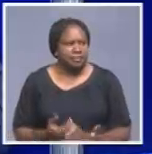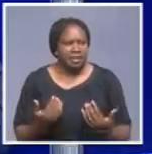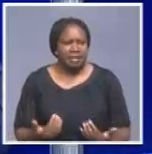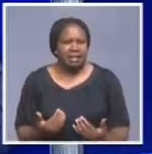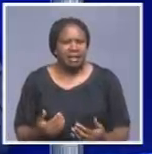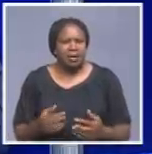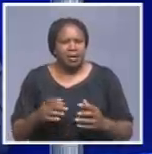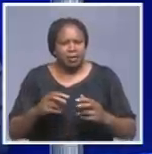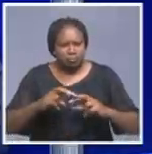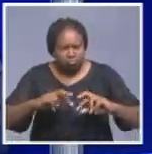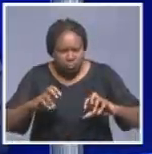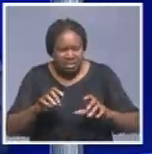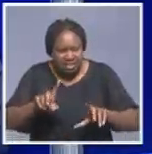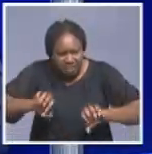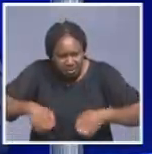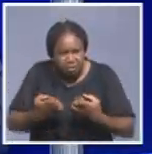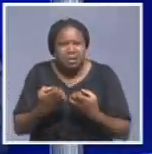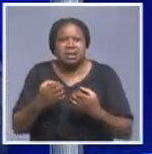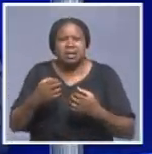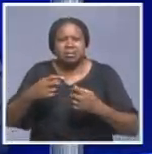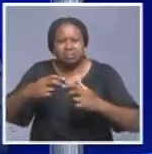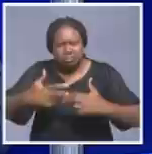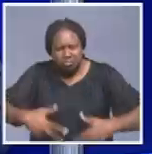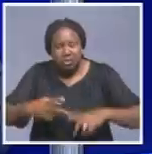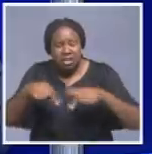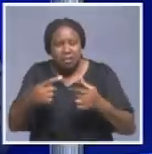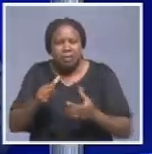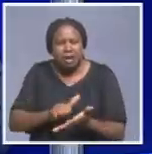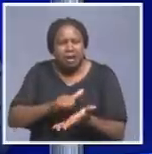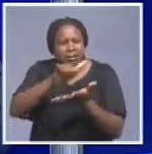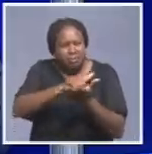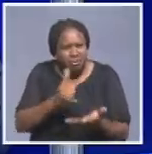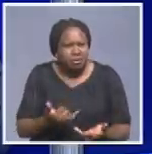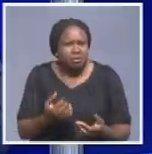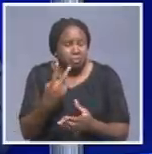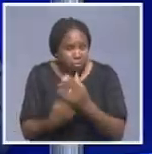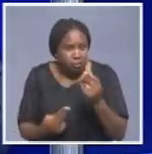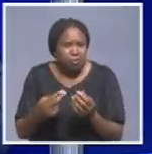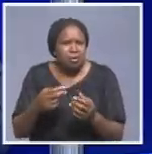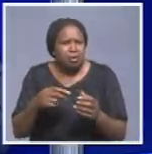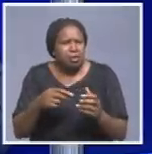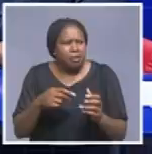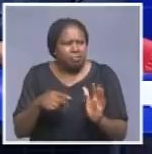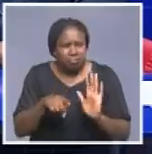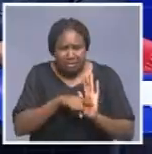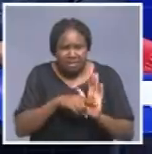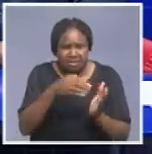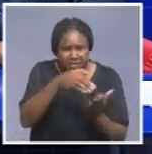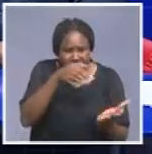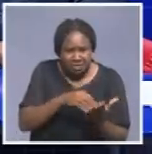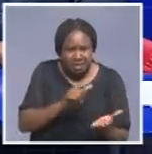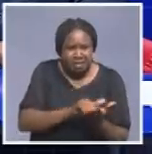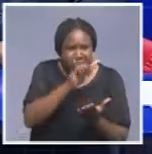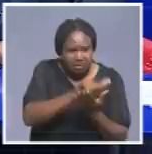our testing equipment and detection ability at airports? The couple who were tested positive for COVID-19 by a